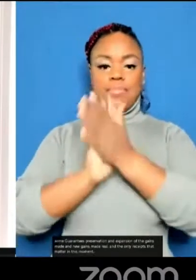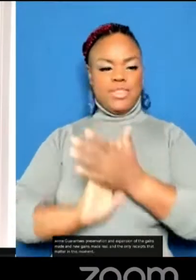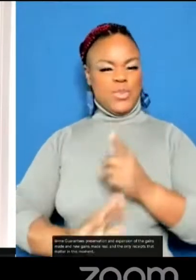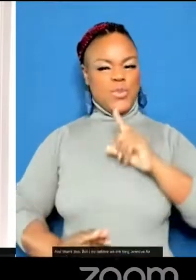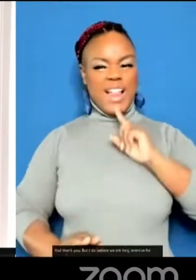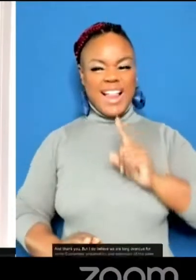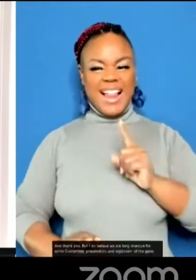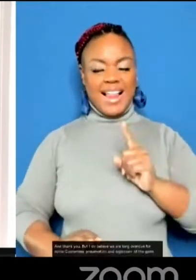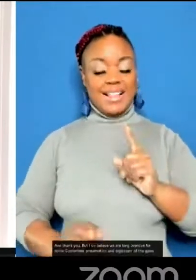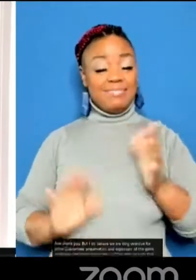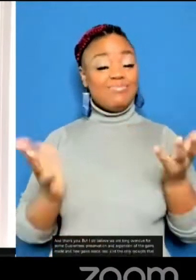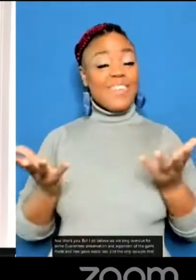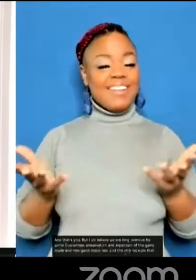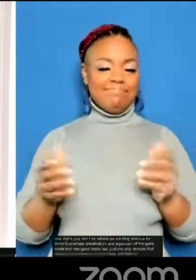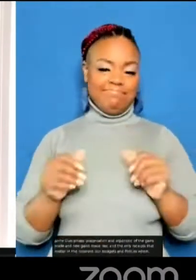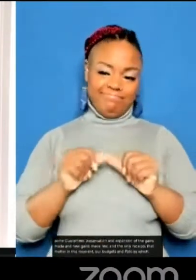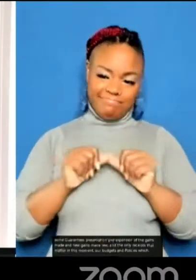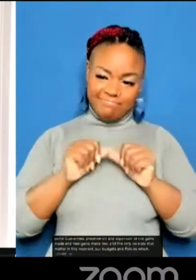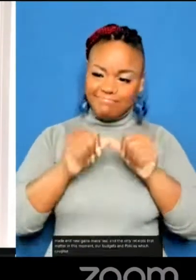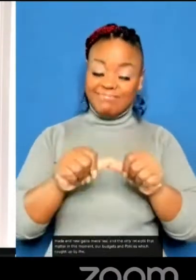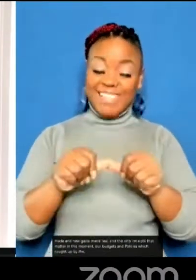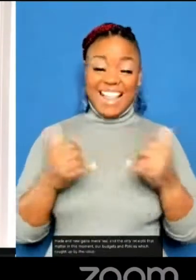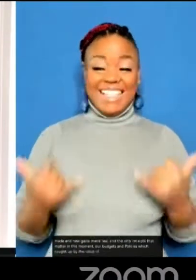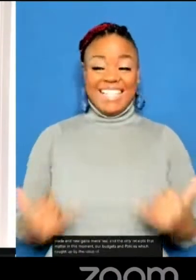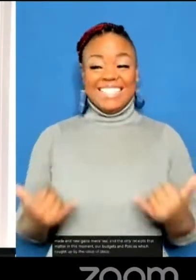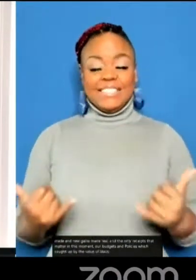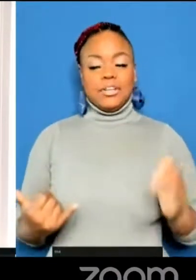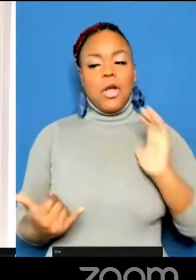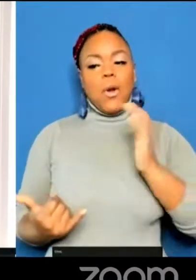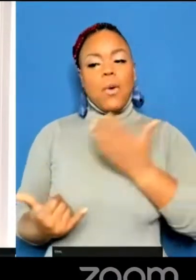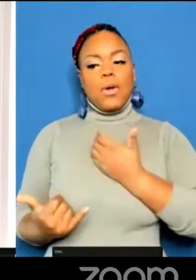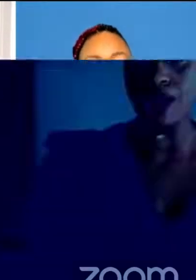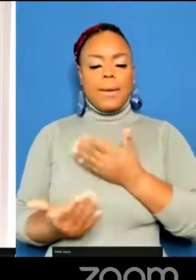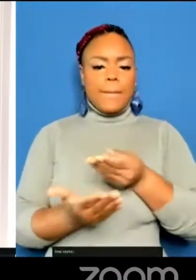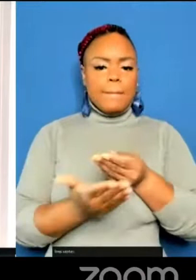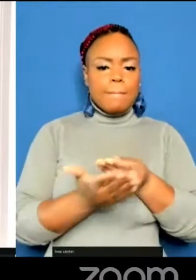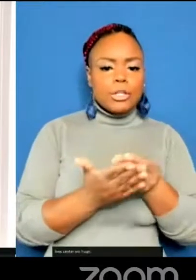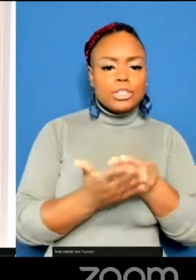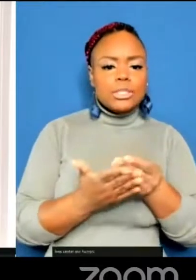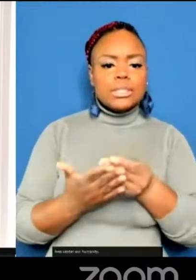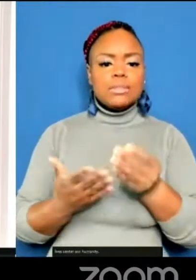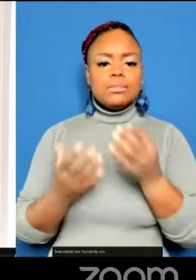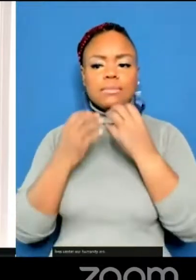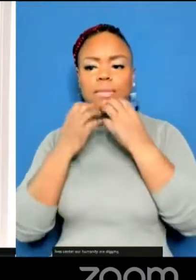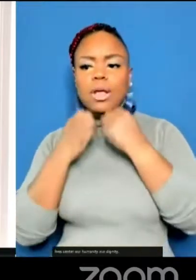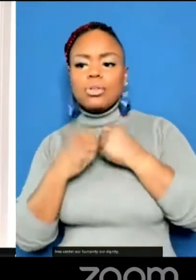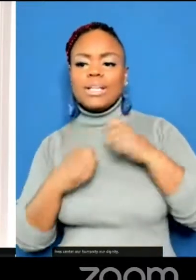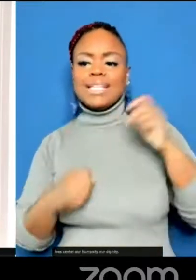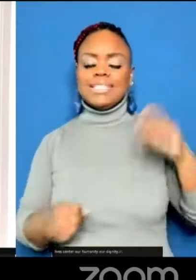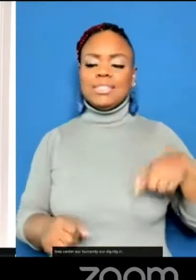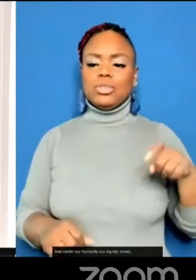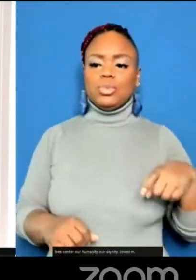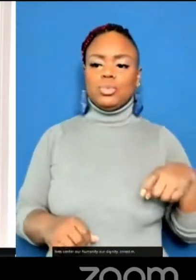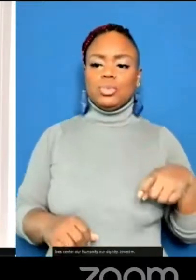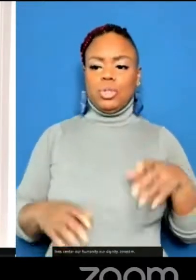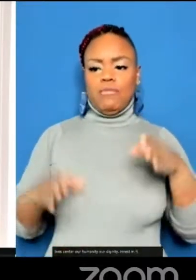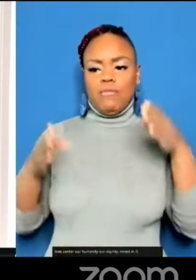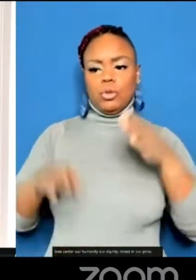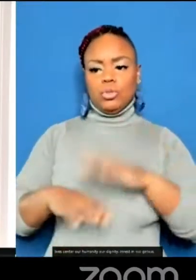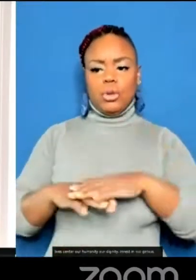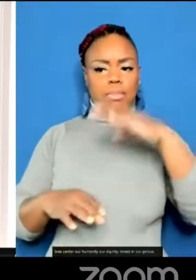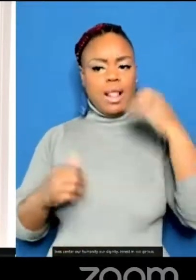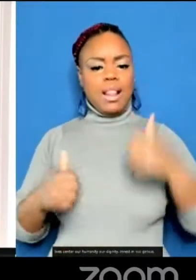budgets and policies which codify the value of Black lives, center our humanity, our dignity, invest in our genius,